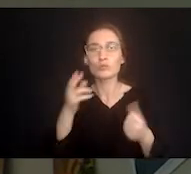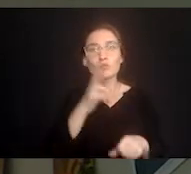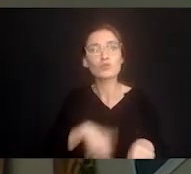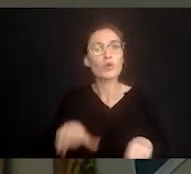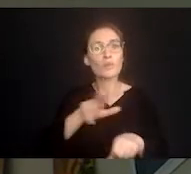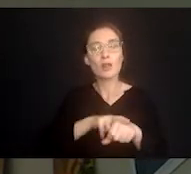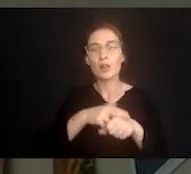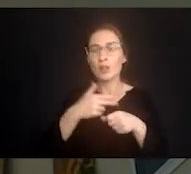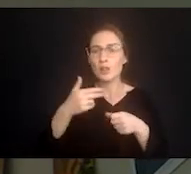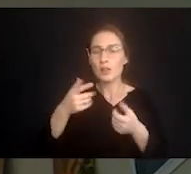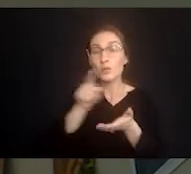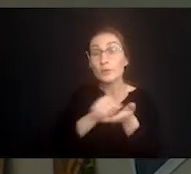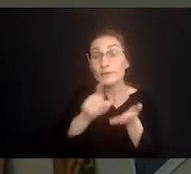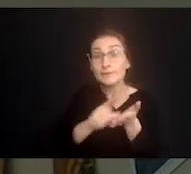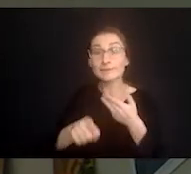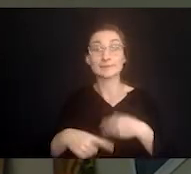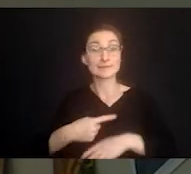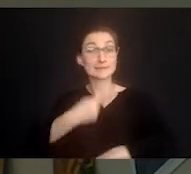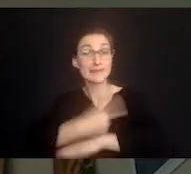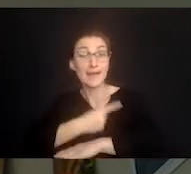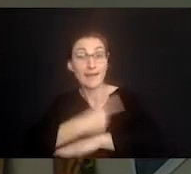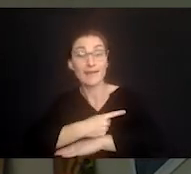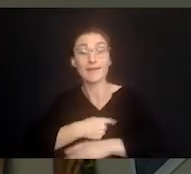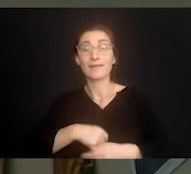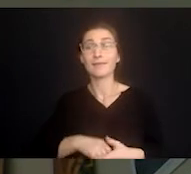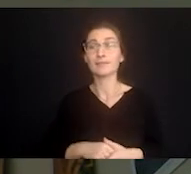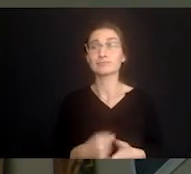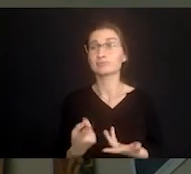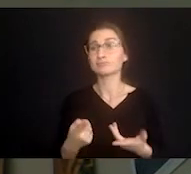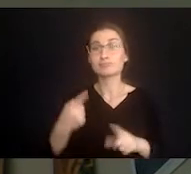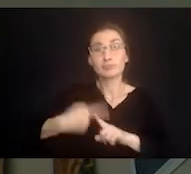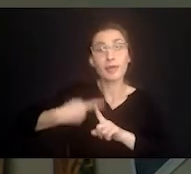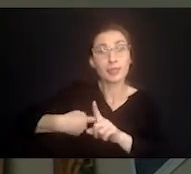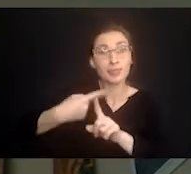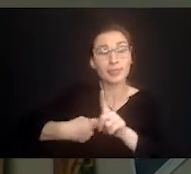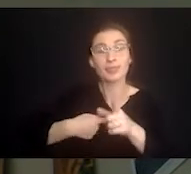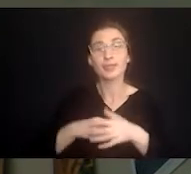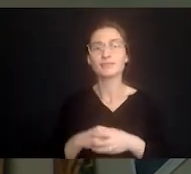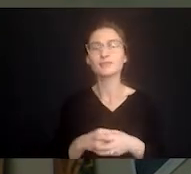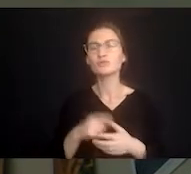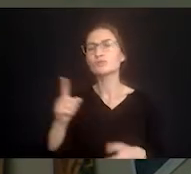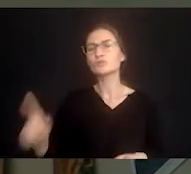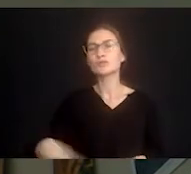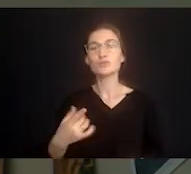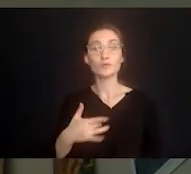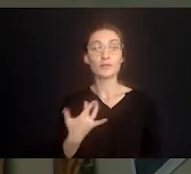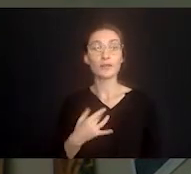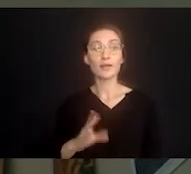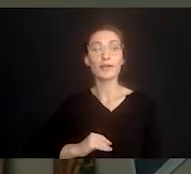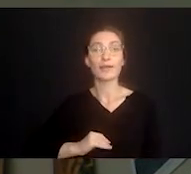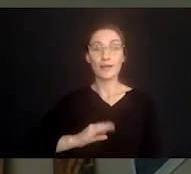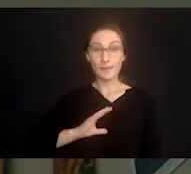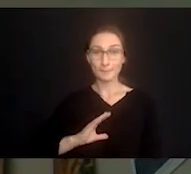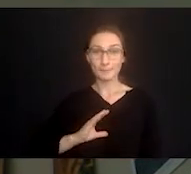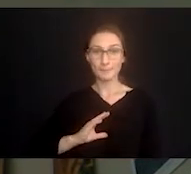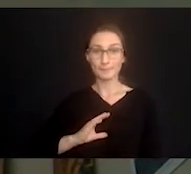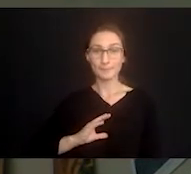space to fill back up that emotional meter so you're not always feeling like you're running on empty